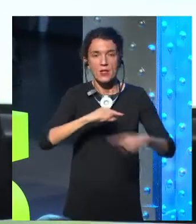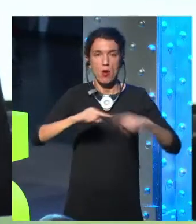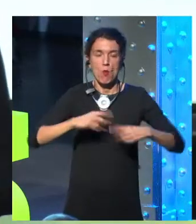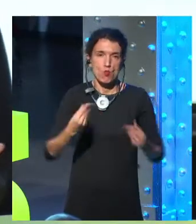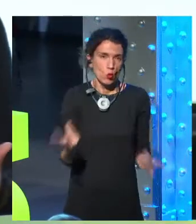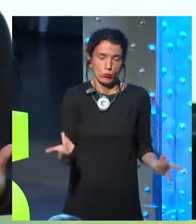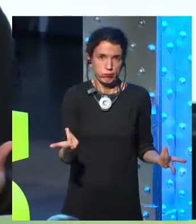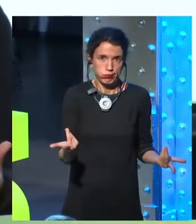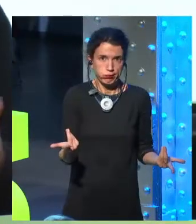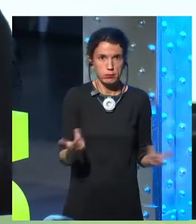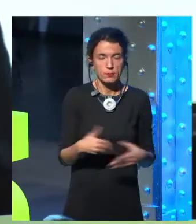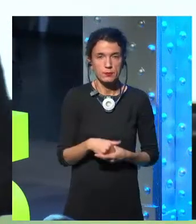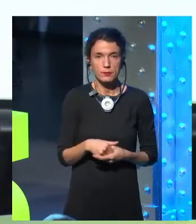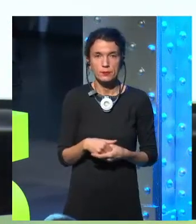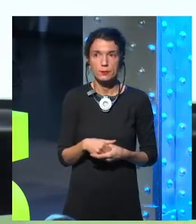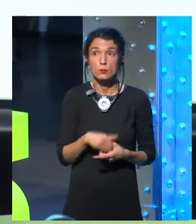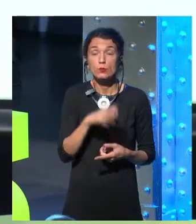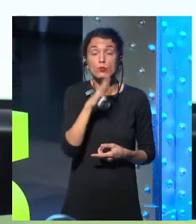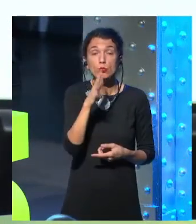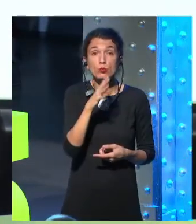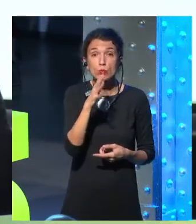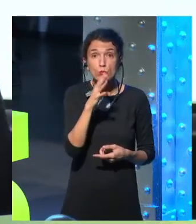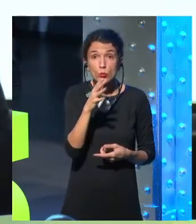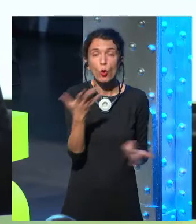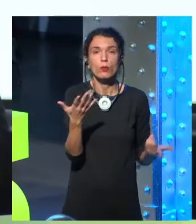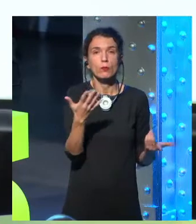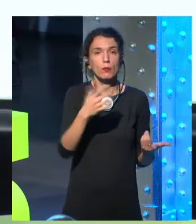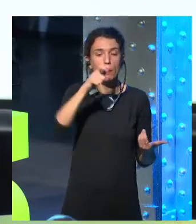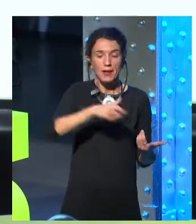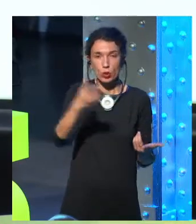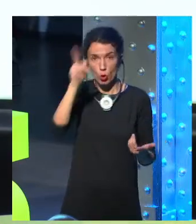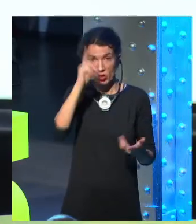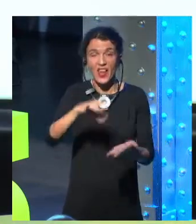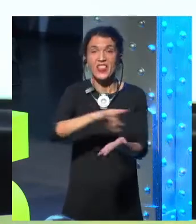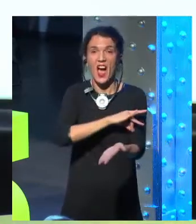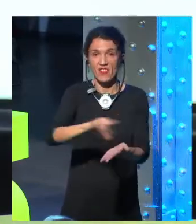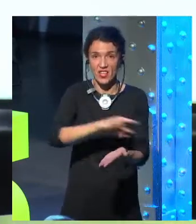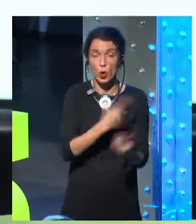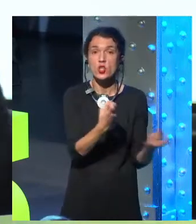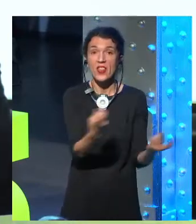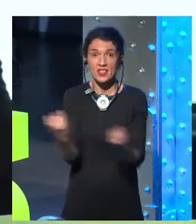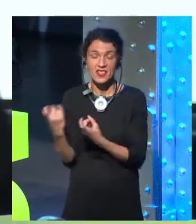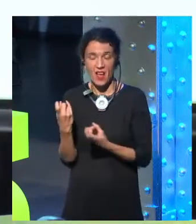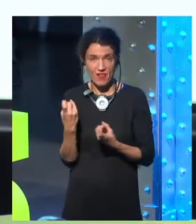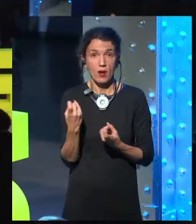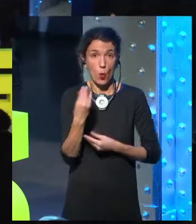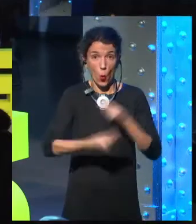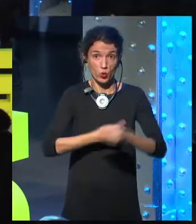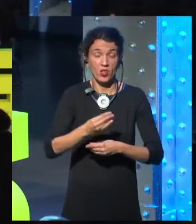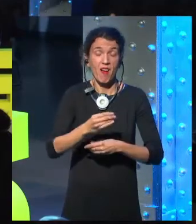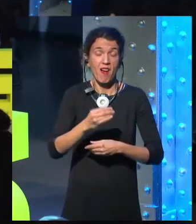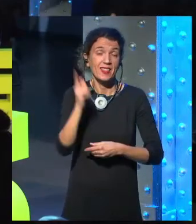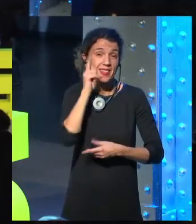diabetic. But it failed because a lot of times when we build this new technology, we build it as if it's for a desktop